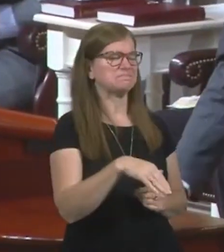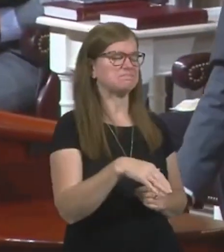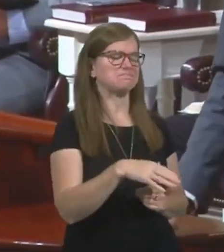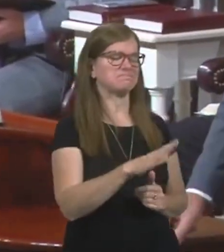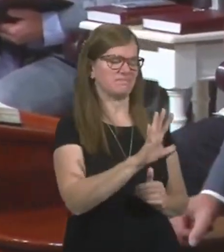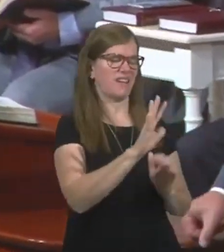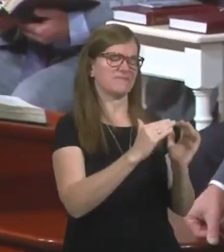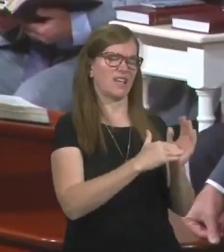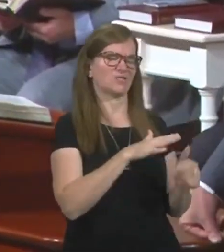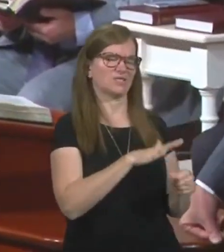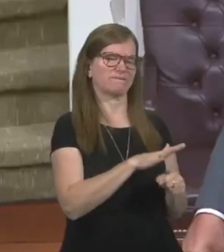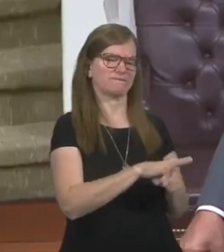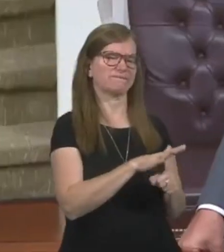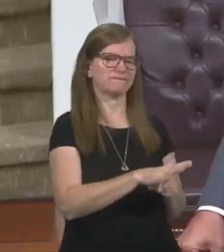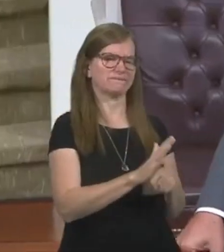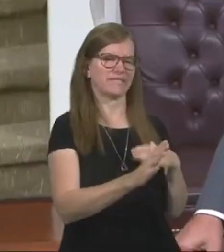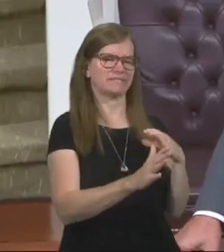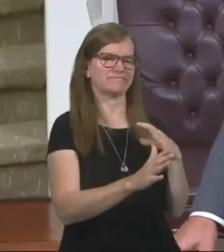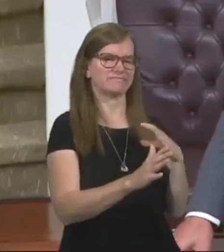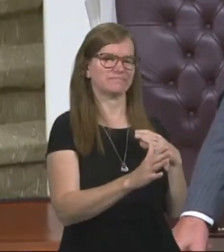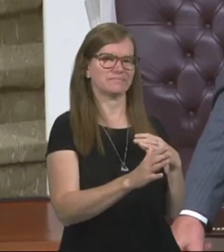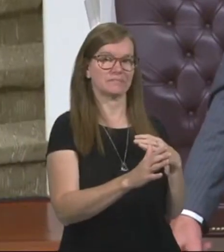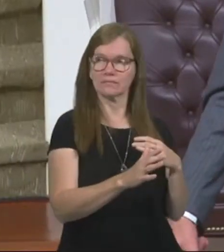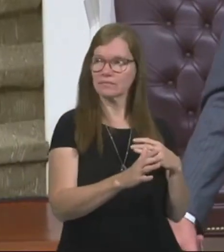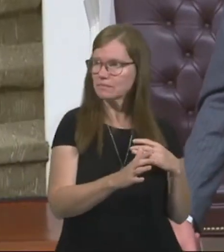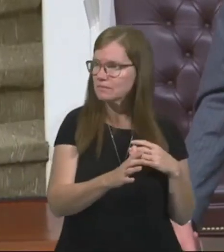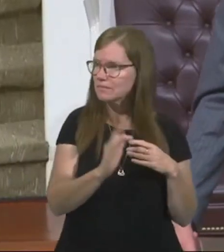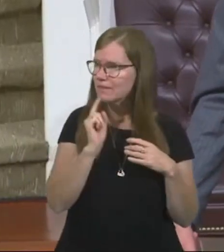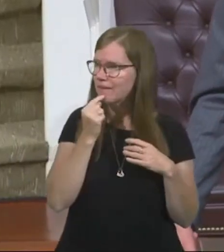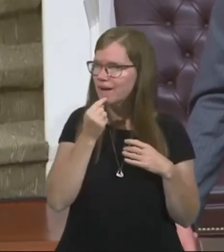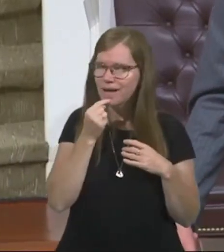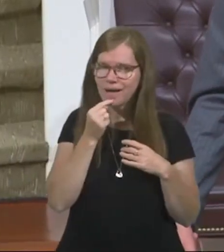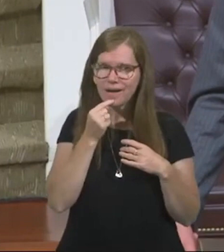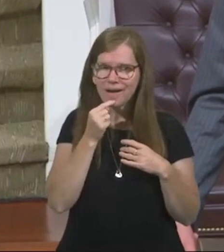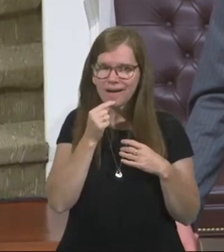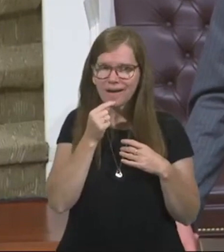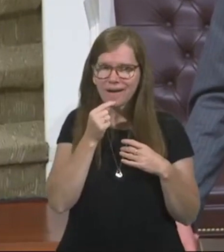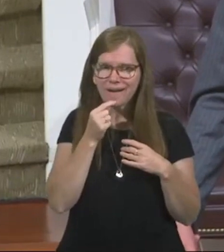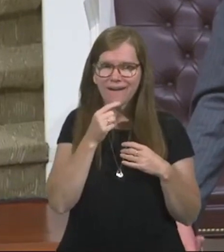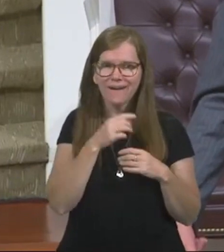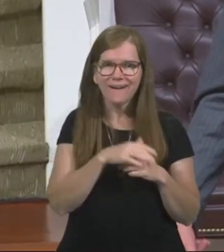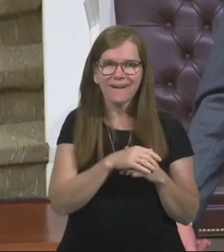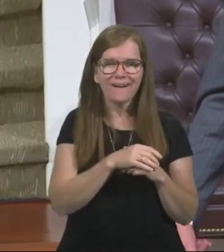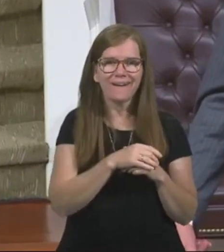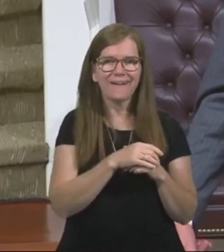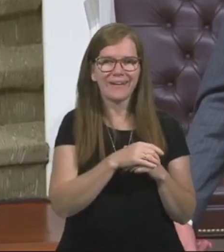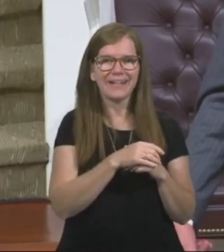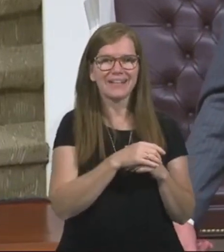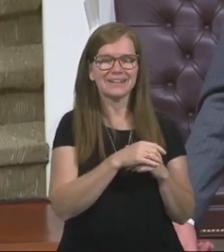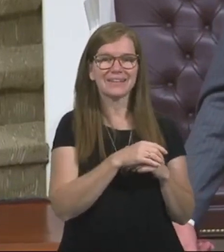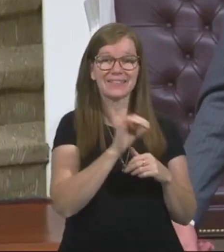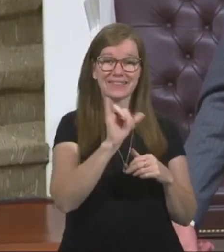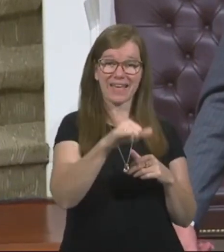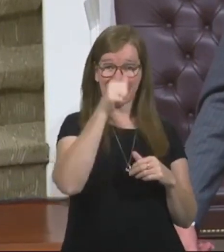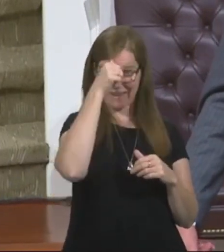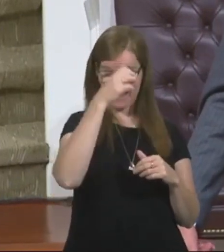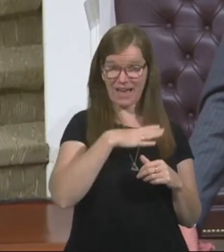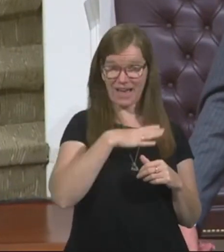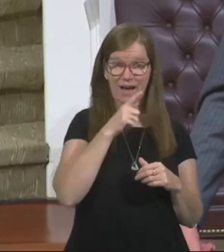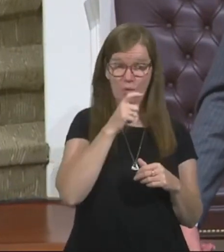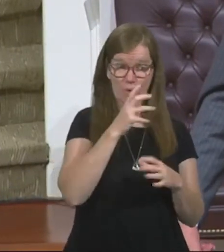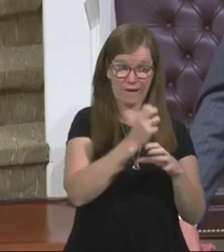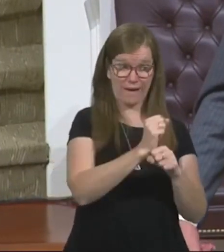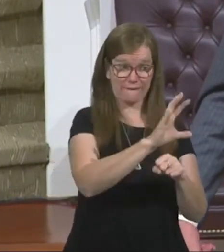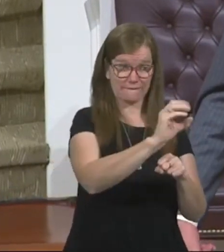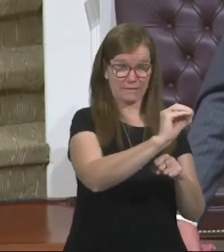Just give me 5,000. You're like, are you kidding me? You know what? Every, that guy who got the